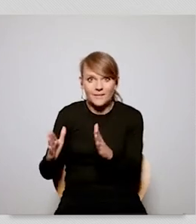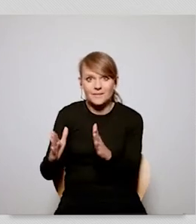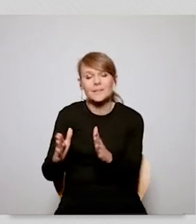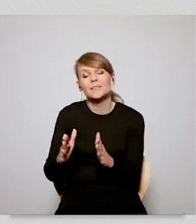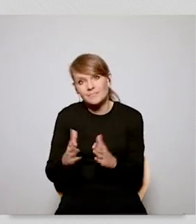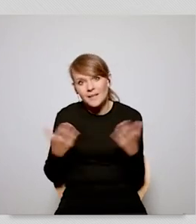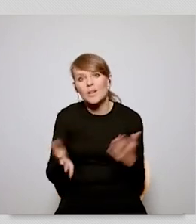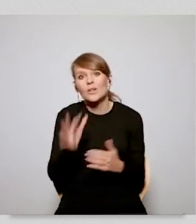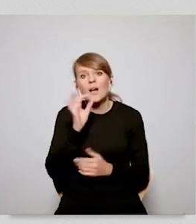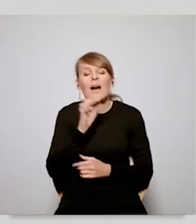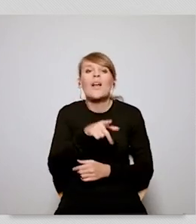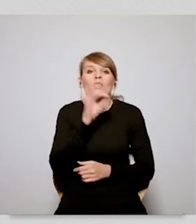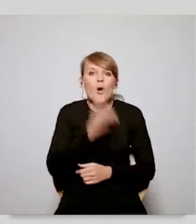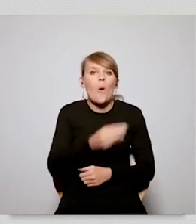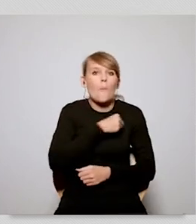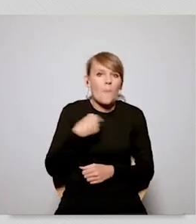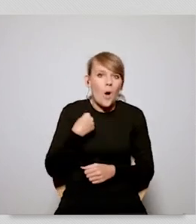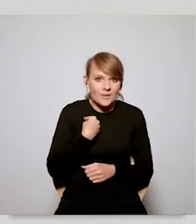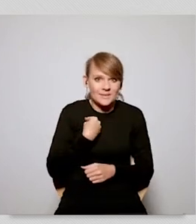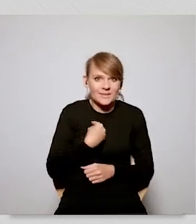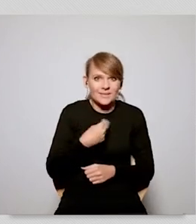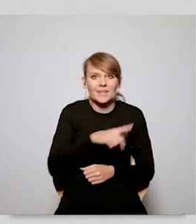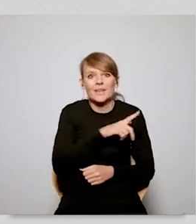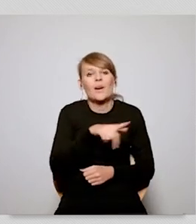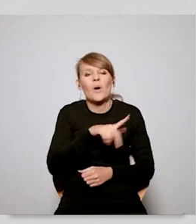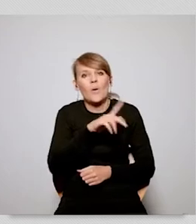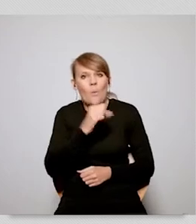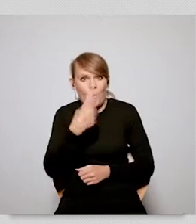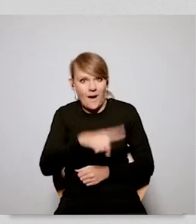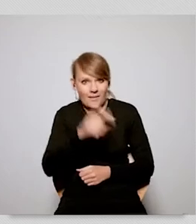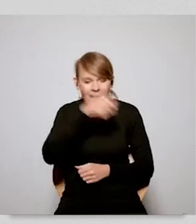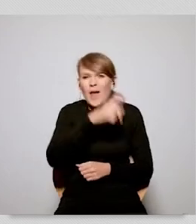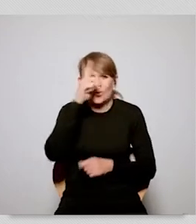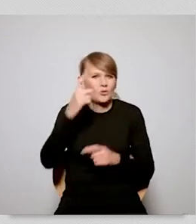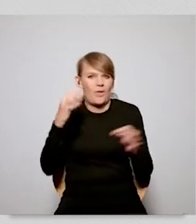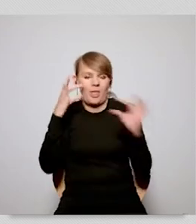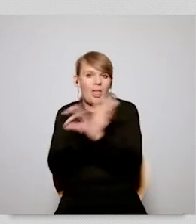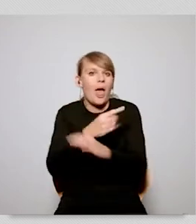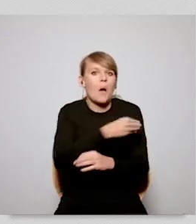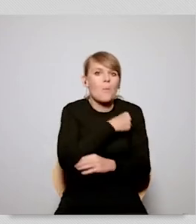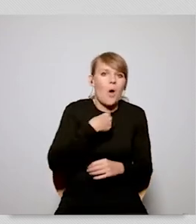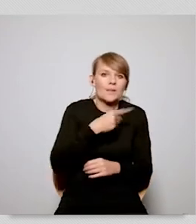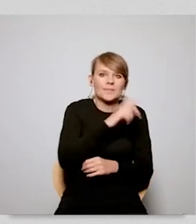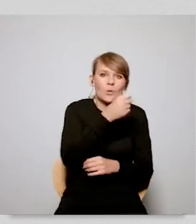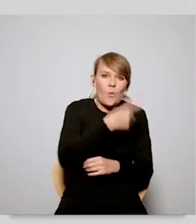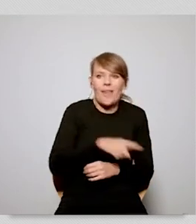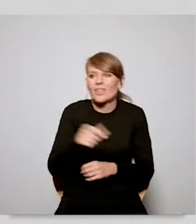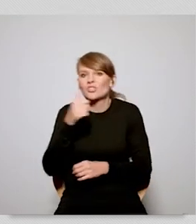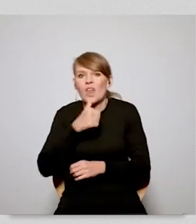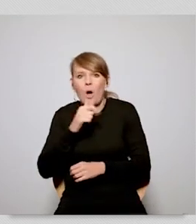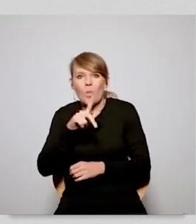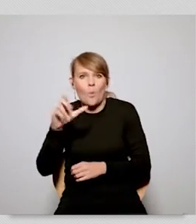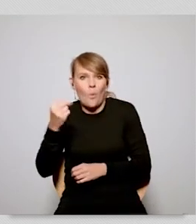european green deal it is actually good that we use um it's actually funny that this government is introducing